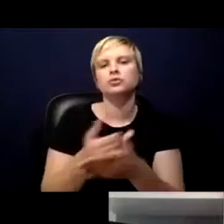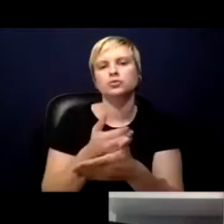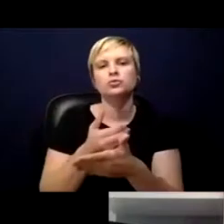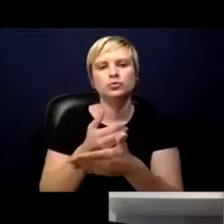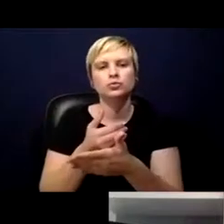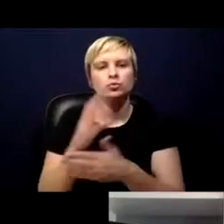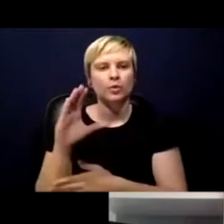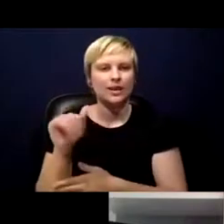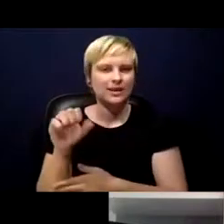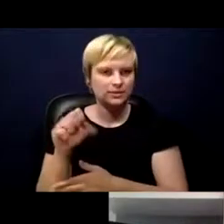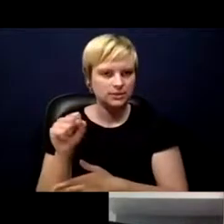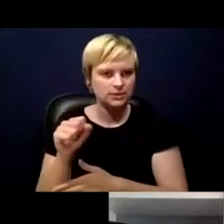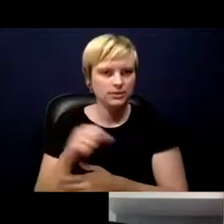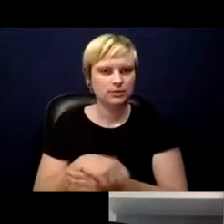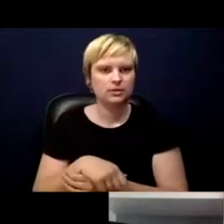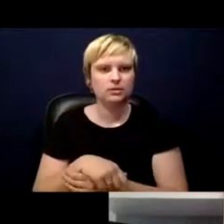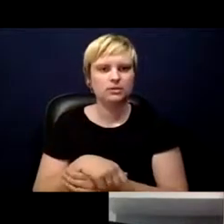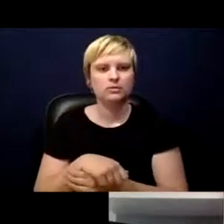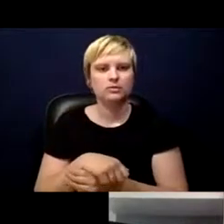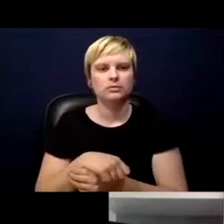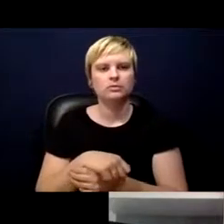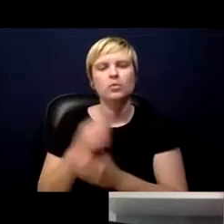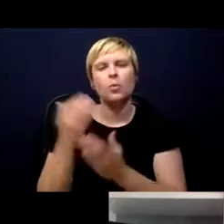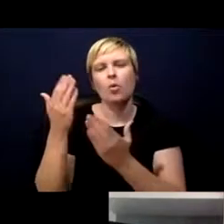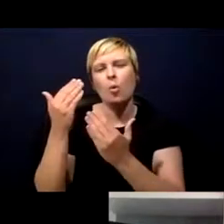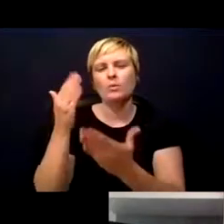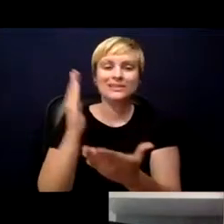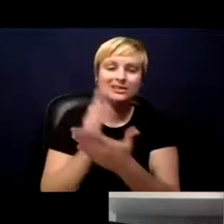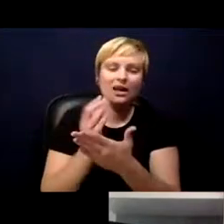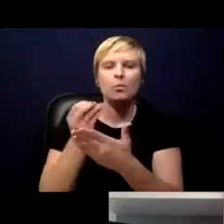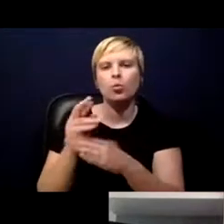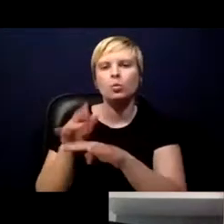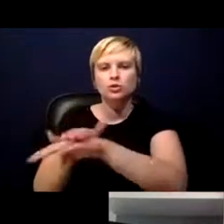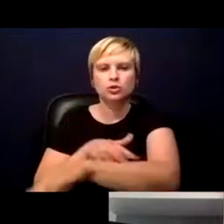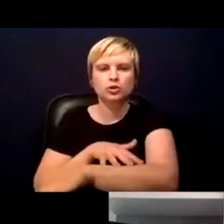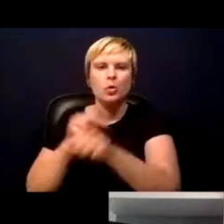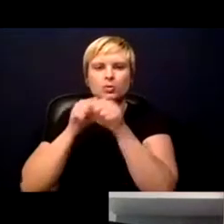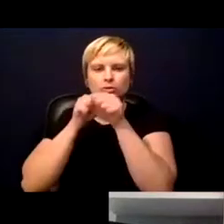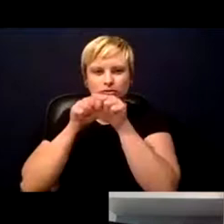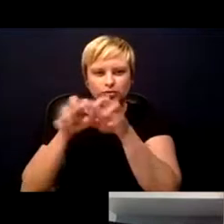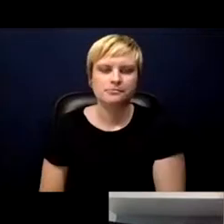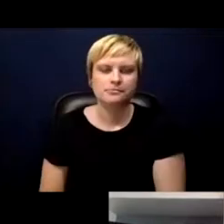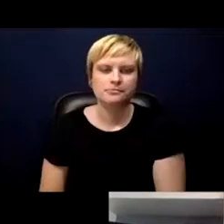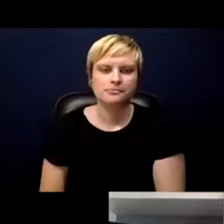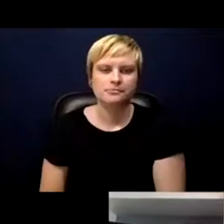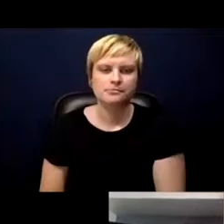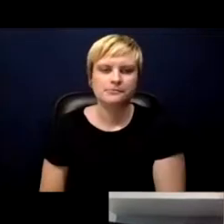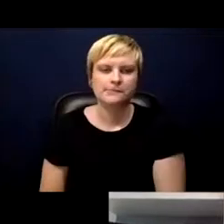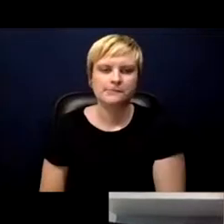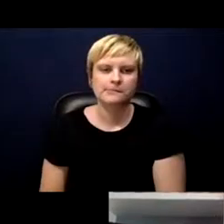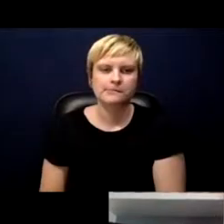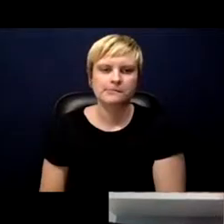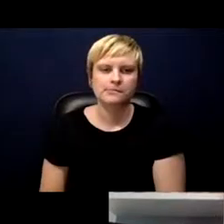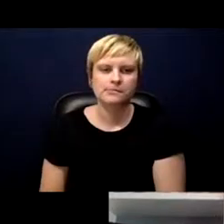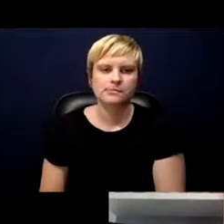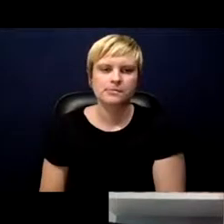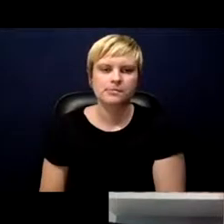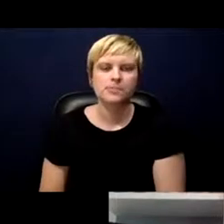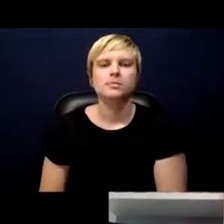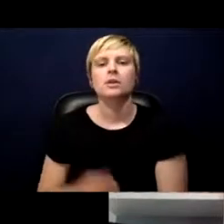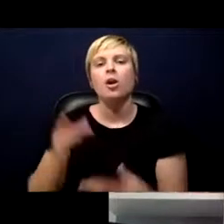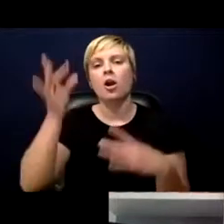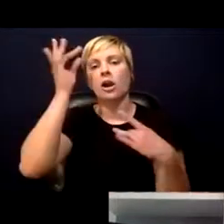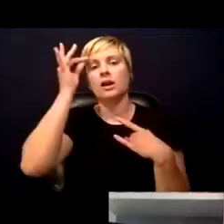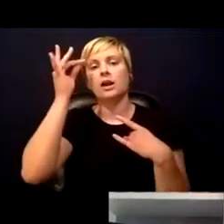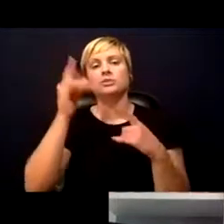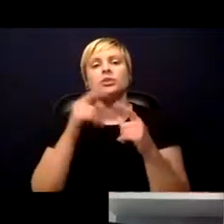hopefully stop or slow down the spread of the spread of Our contact tracing team